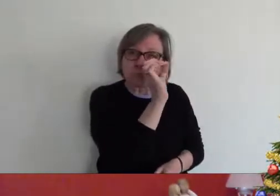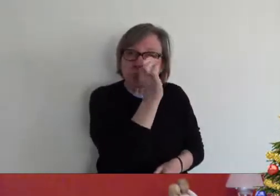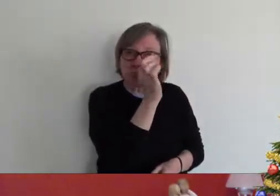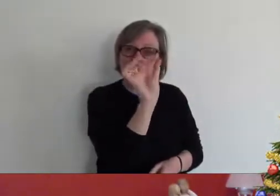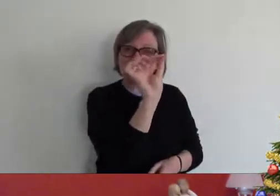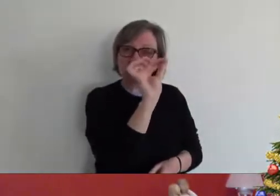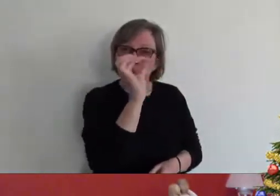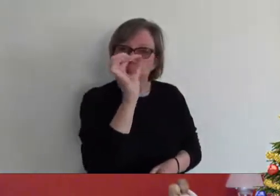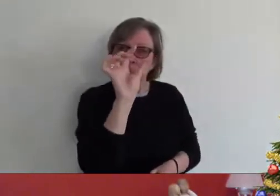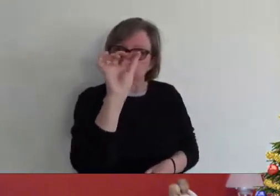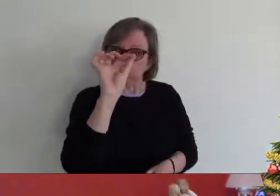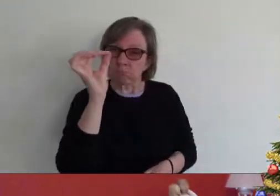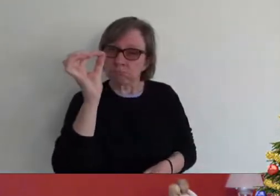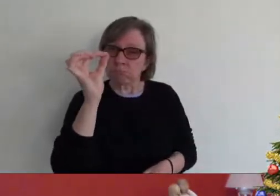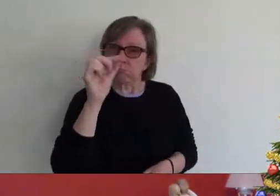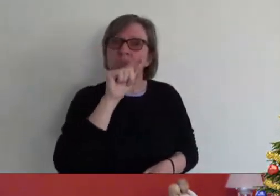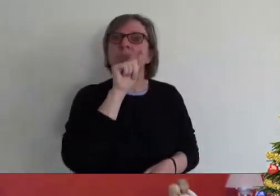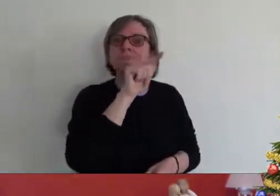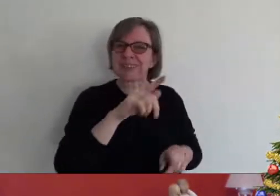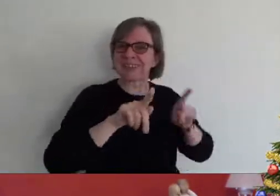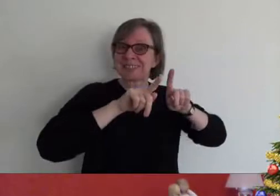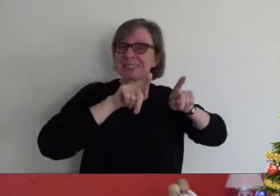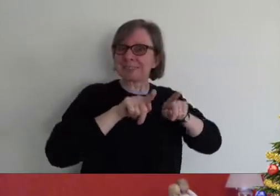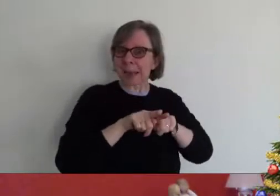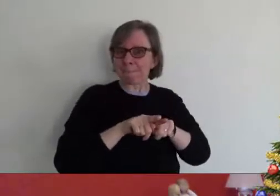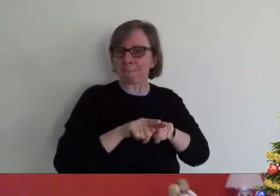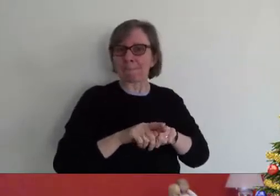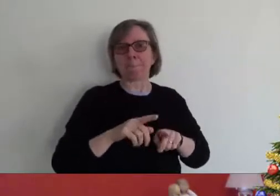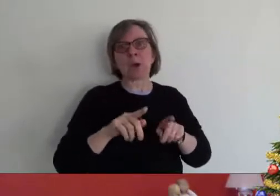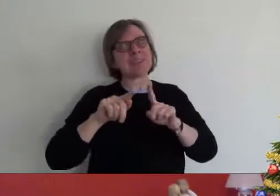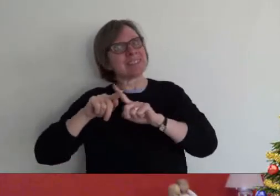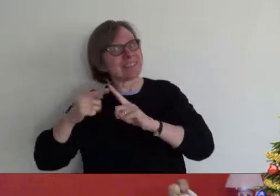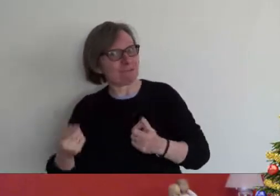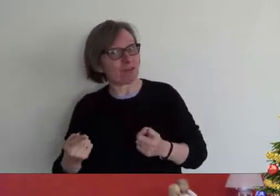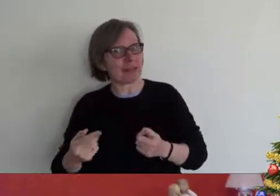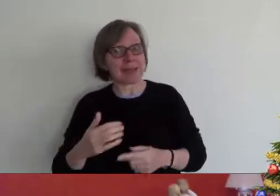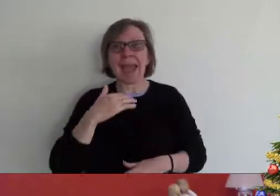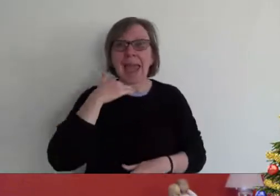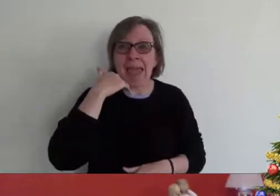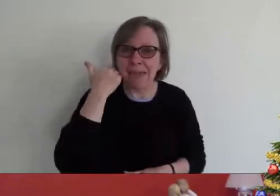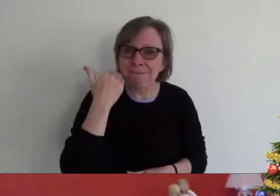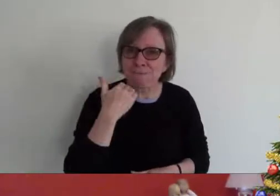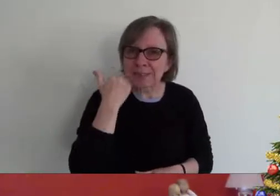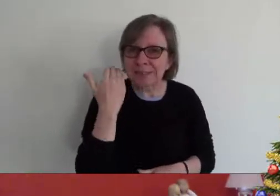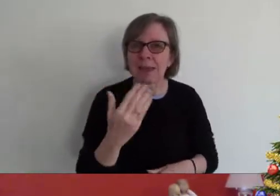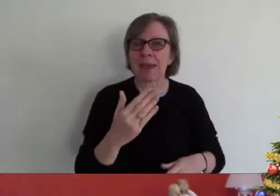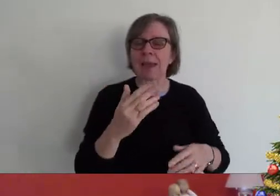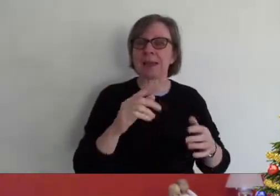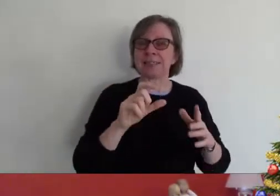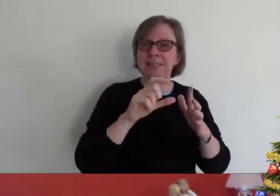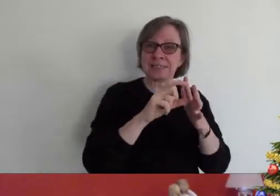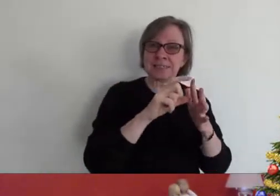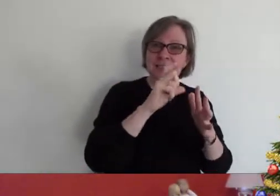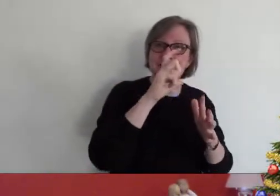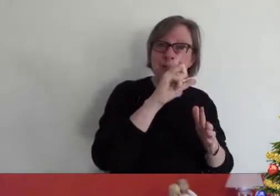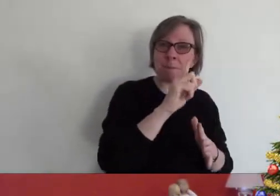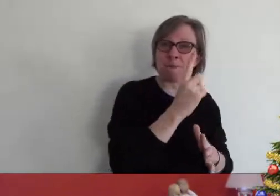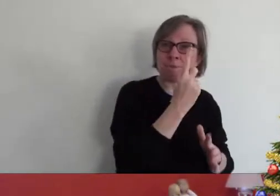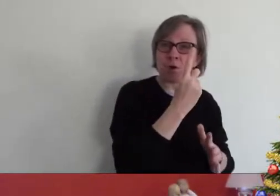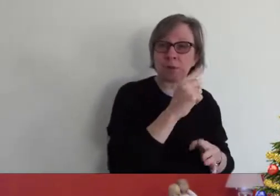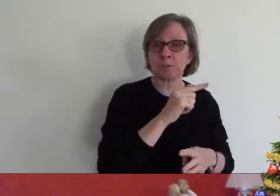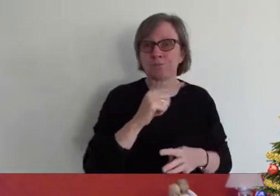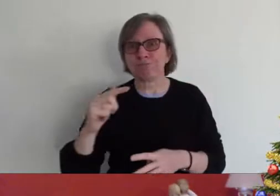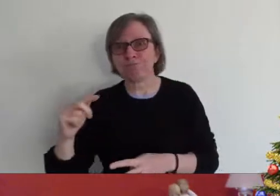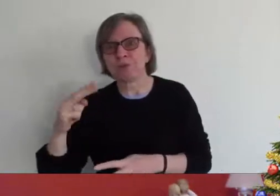going through till the 24th of december christmas eve there'll be a short youtube video